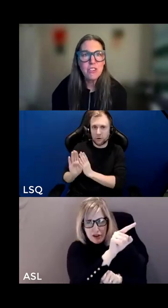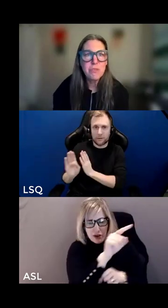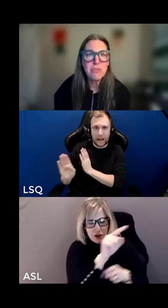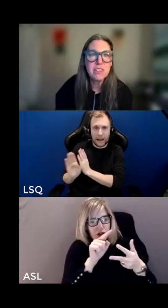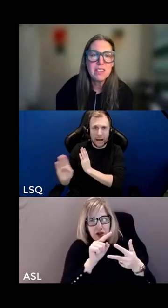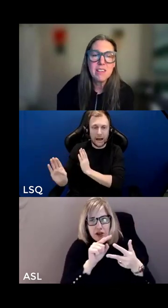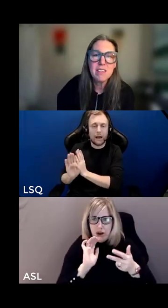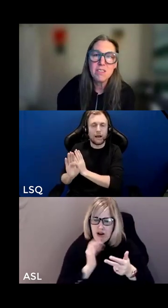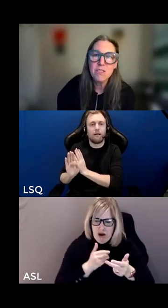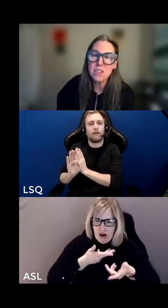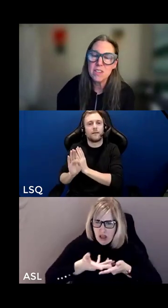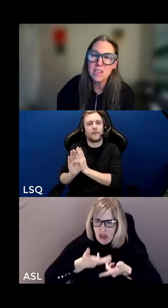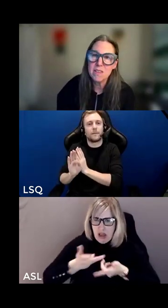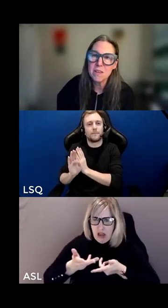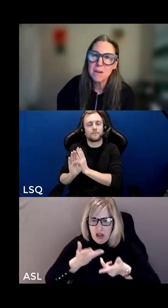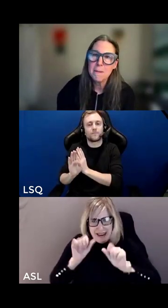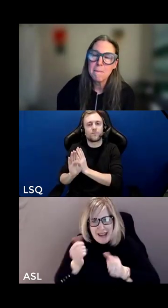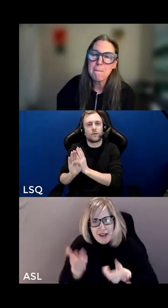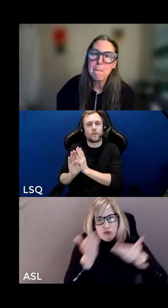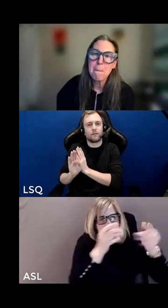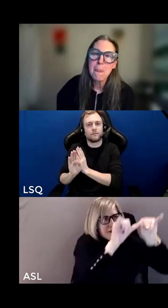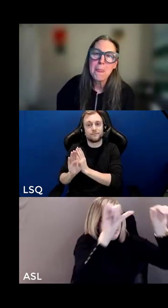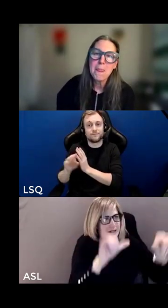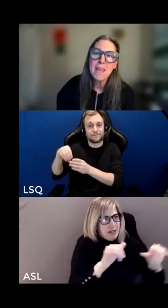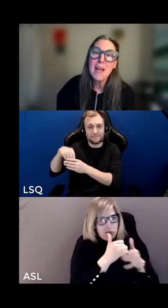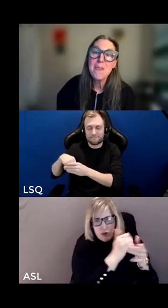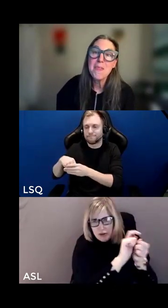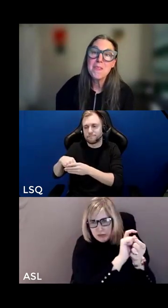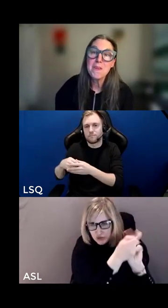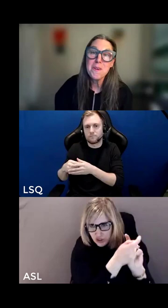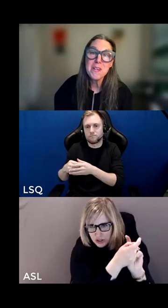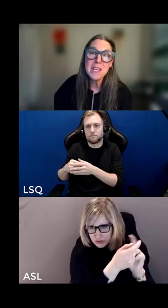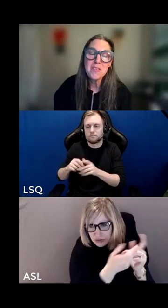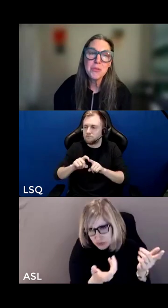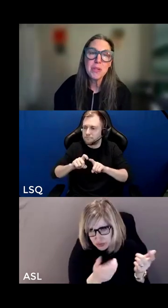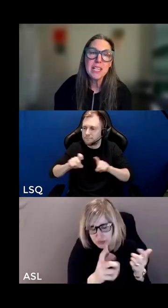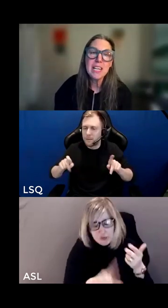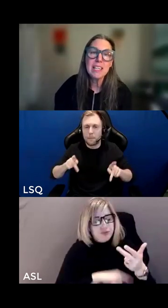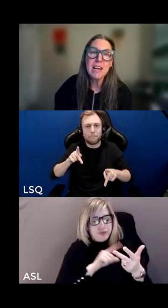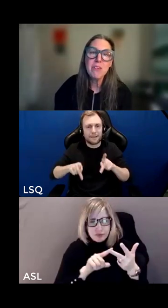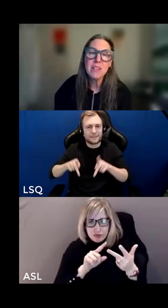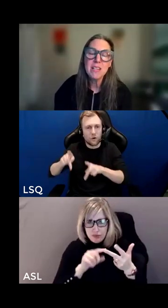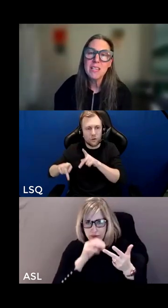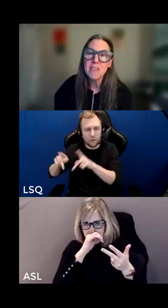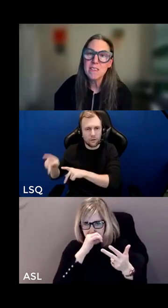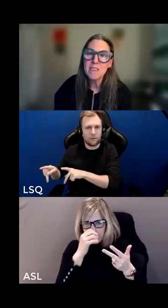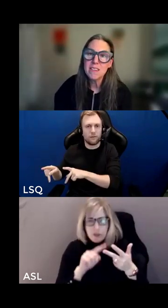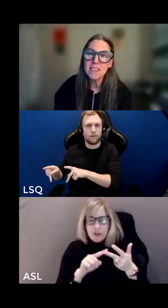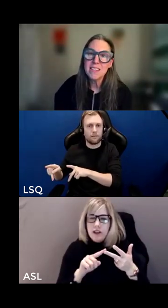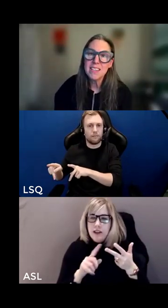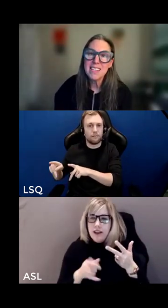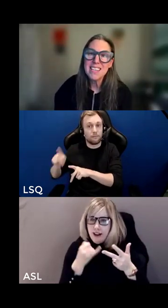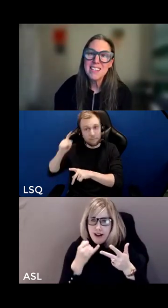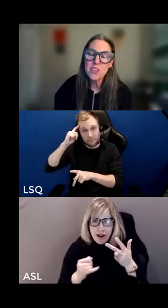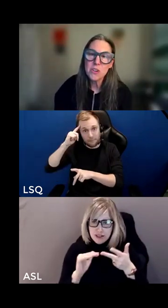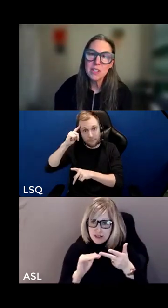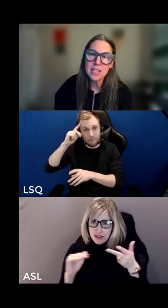we shift institutions and the third interrelated level is